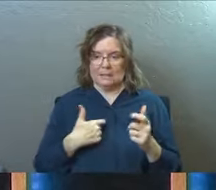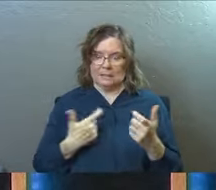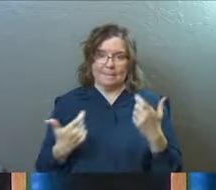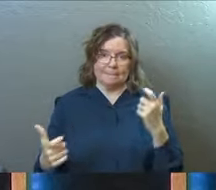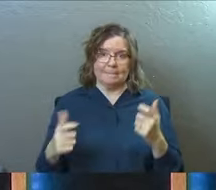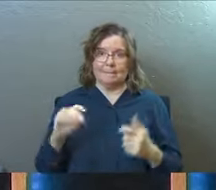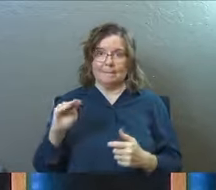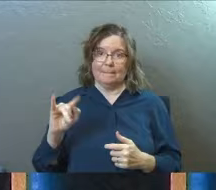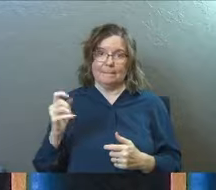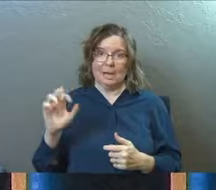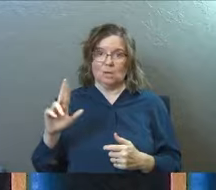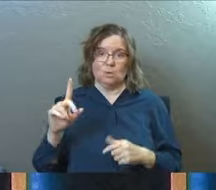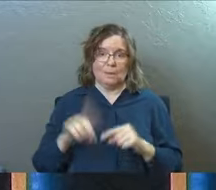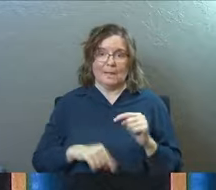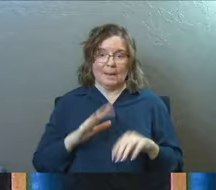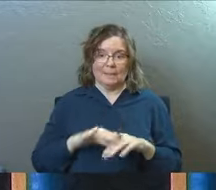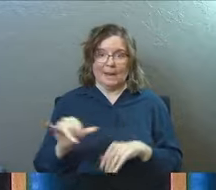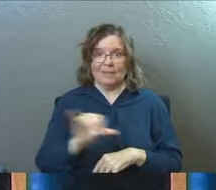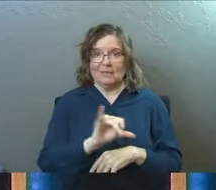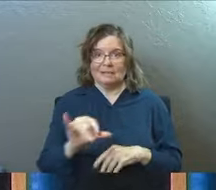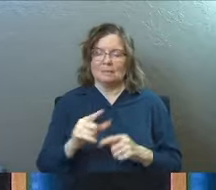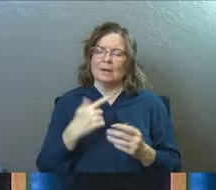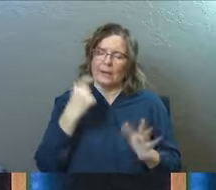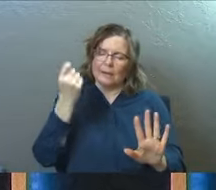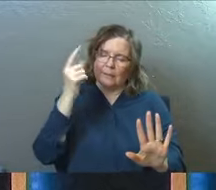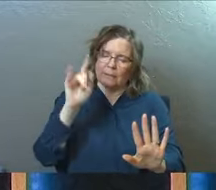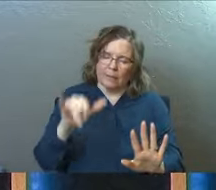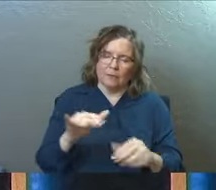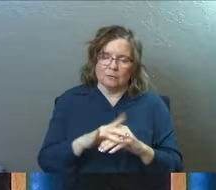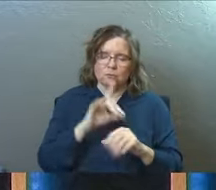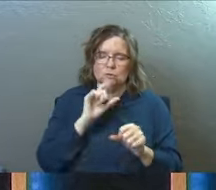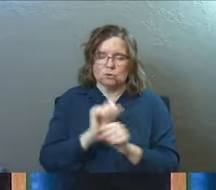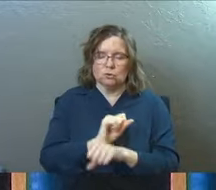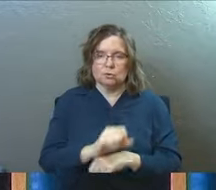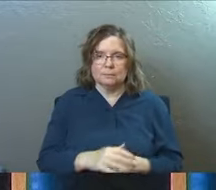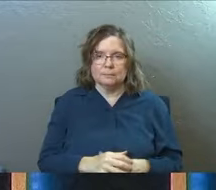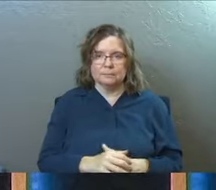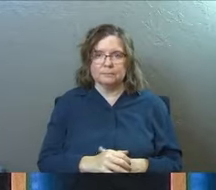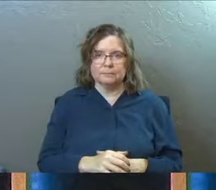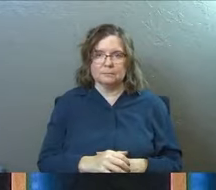they're majors, right? We can't be on the same. And I get that. For sure.